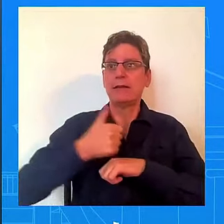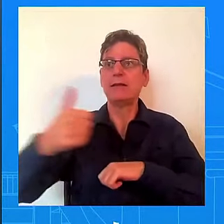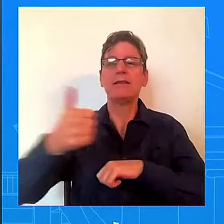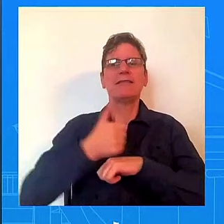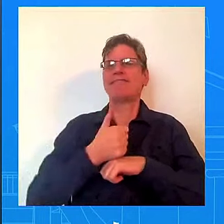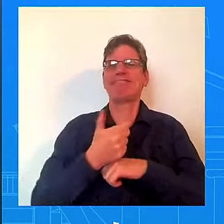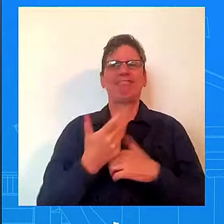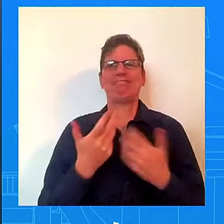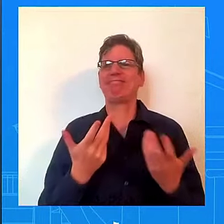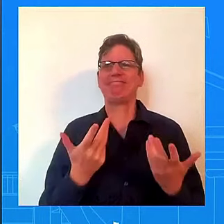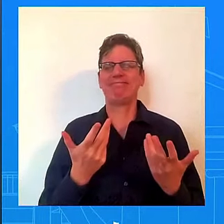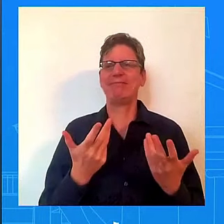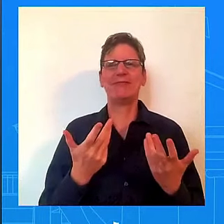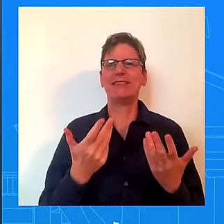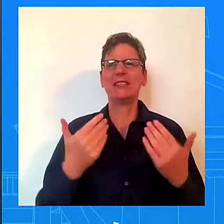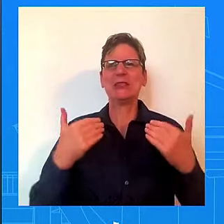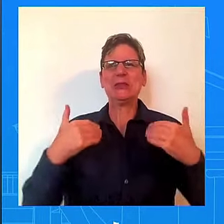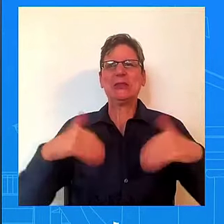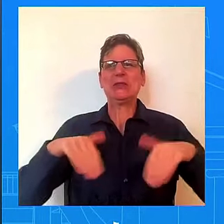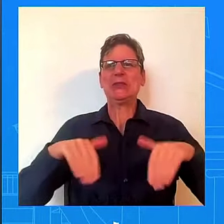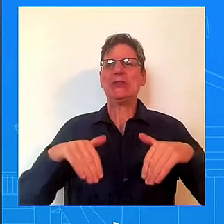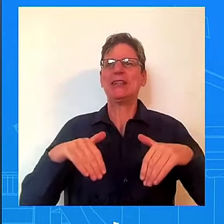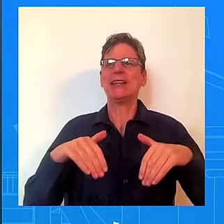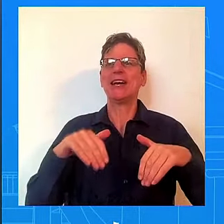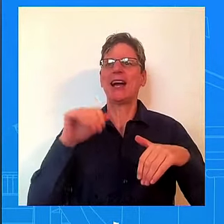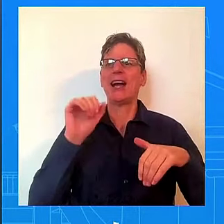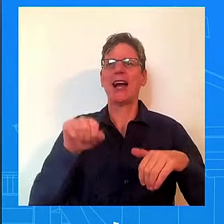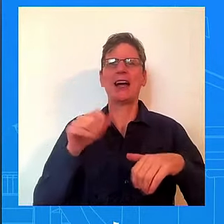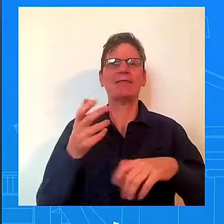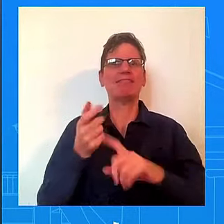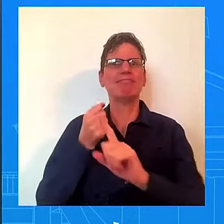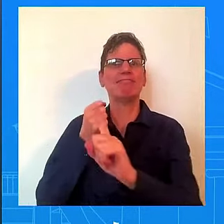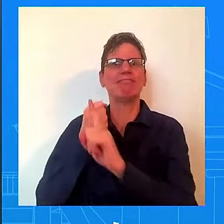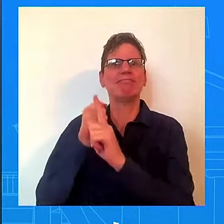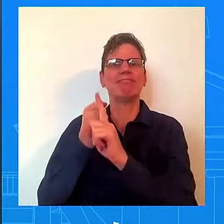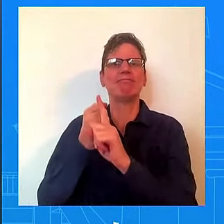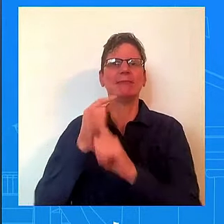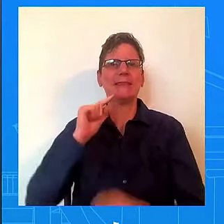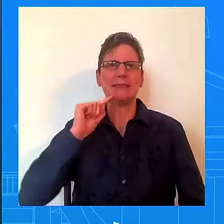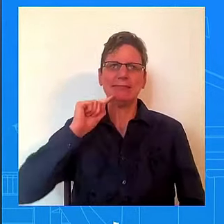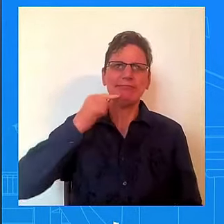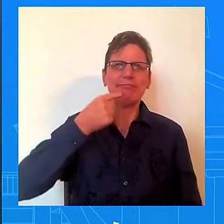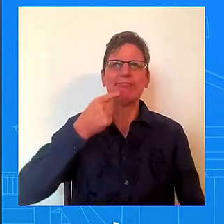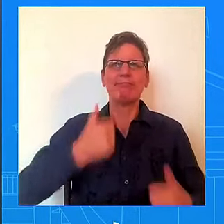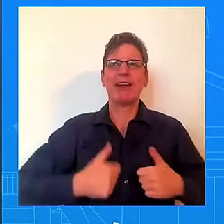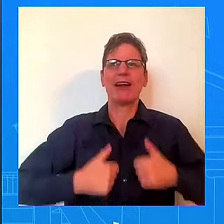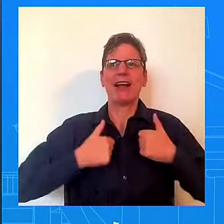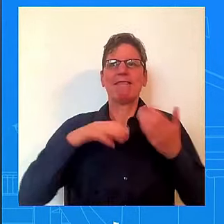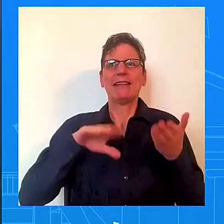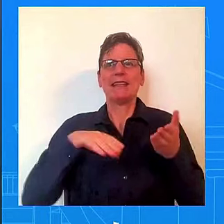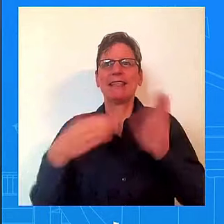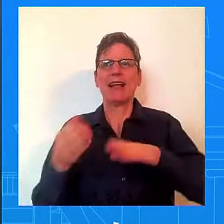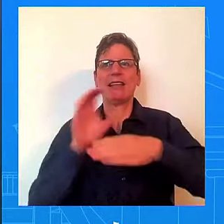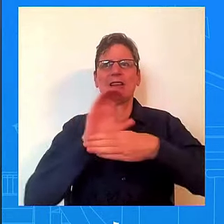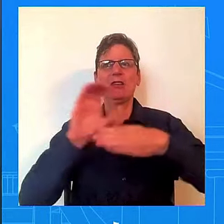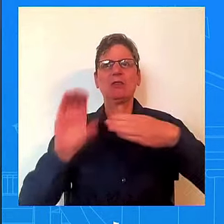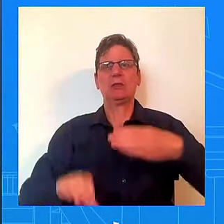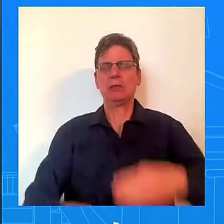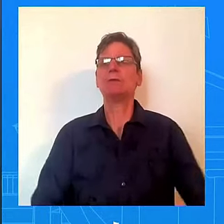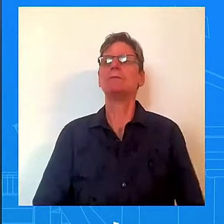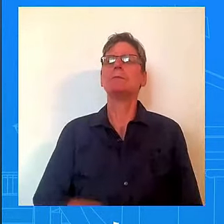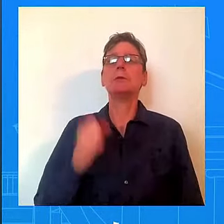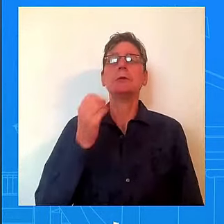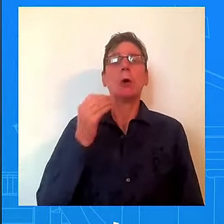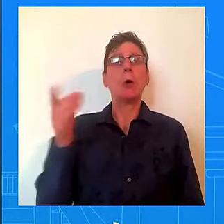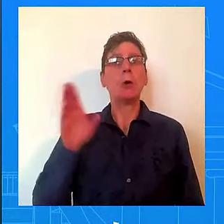consequences. That's why the President and Vice President have made unprecedented investments to connect Americans in every corner of